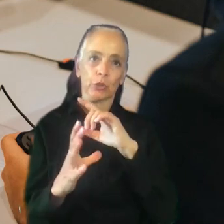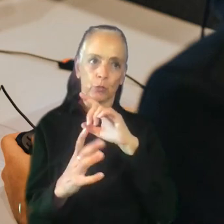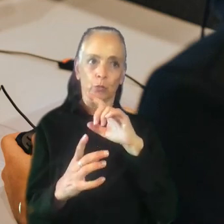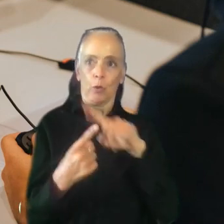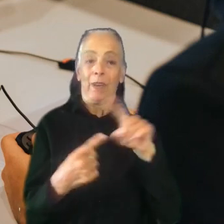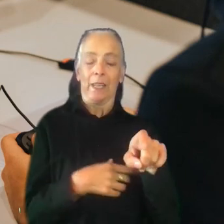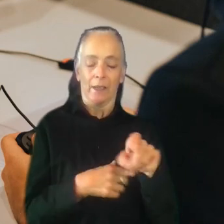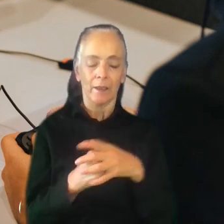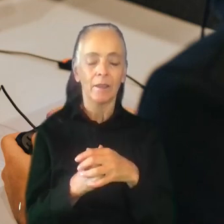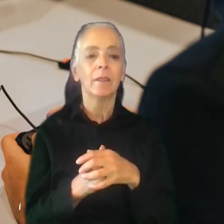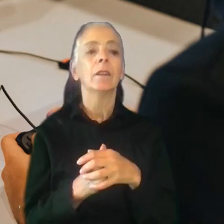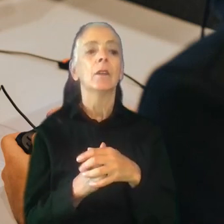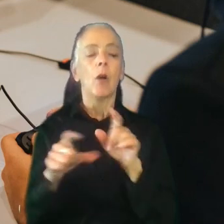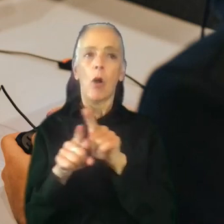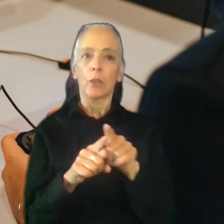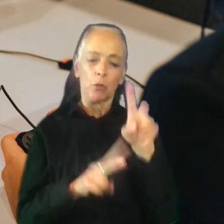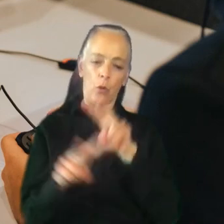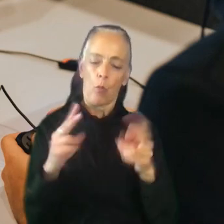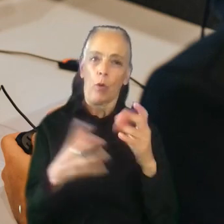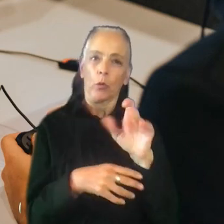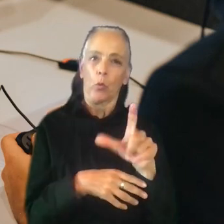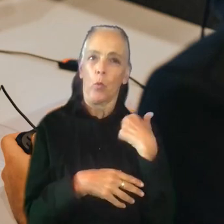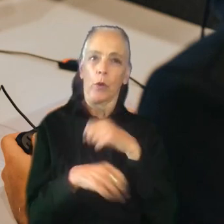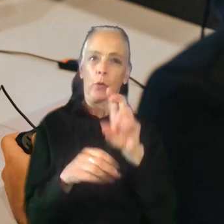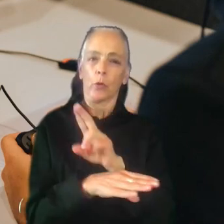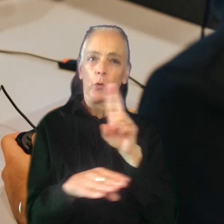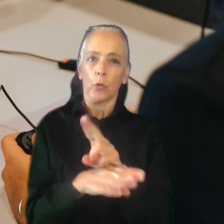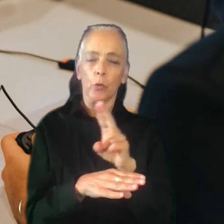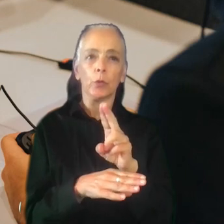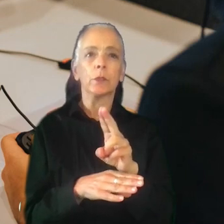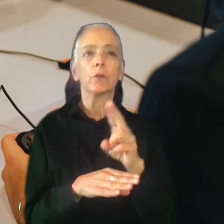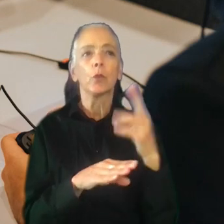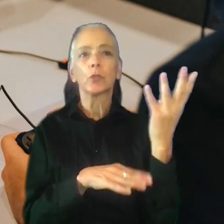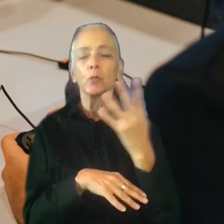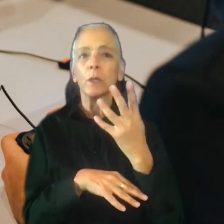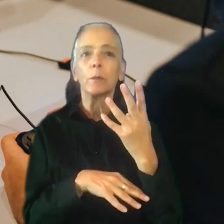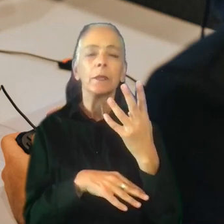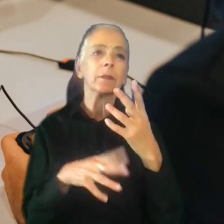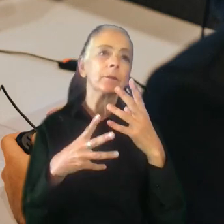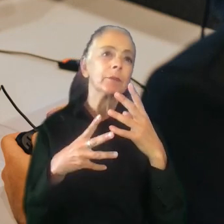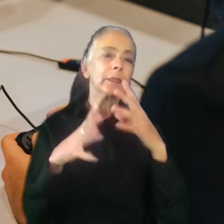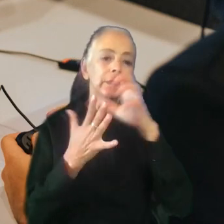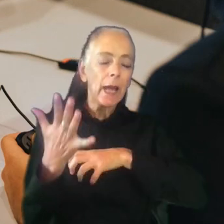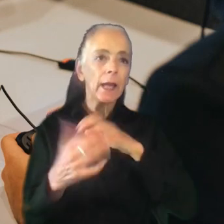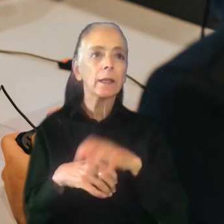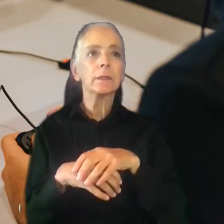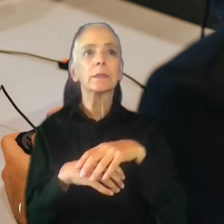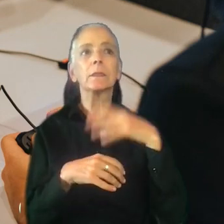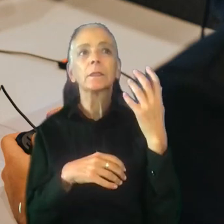And I was also looking at the tools we could use for live streaming tests, for surveys, for transcribing interviews,